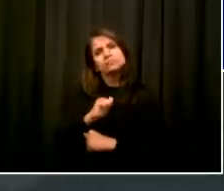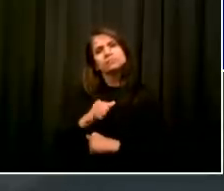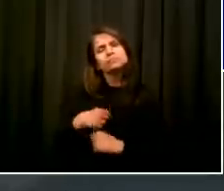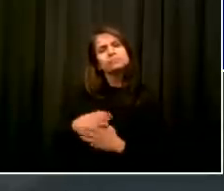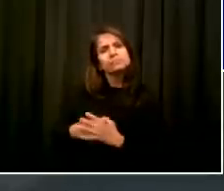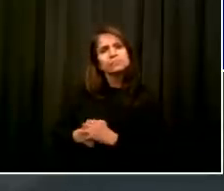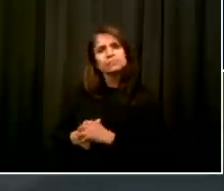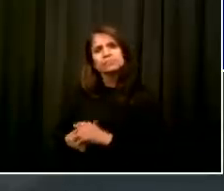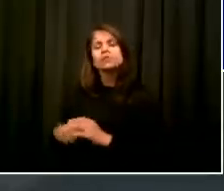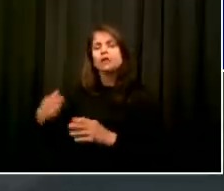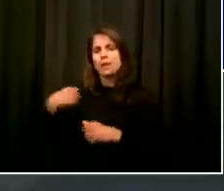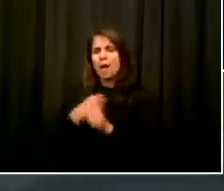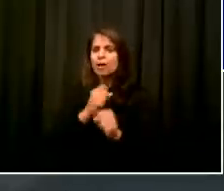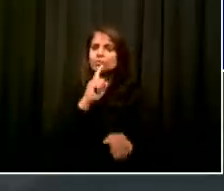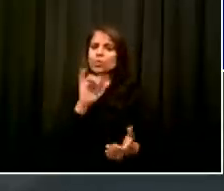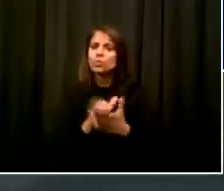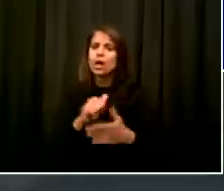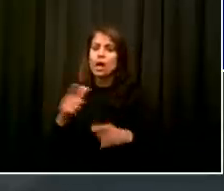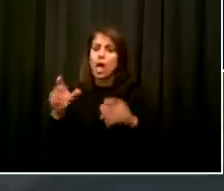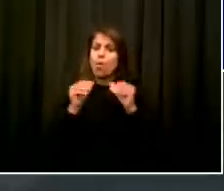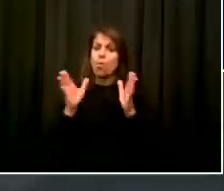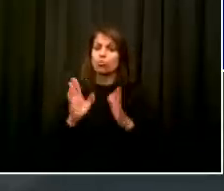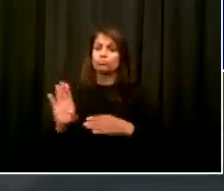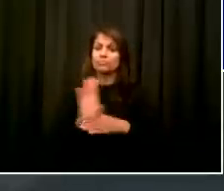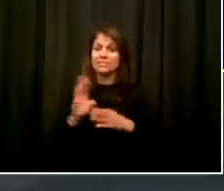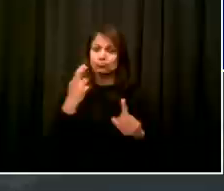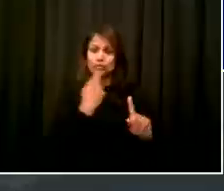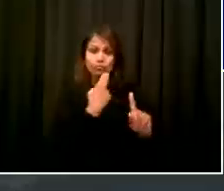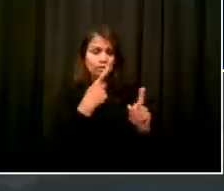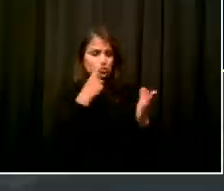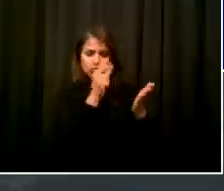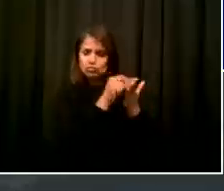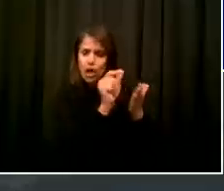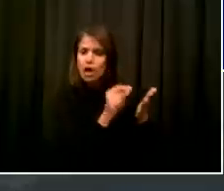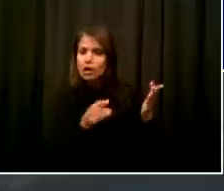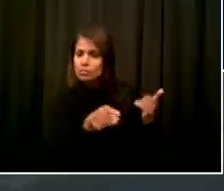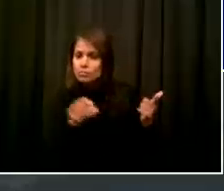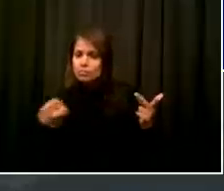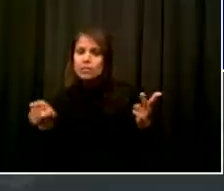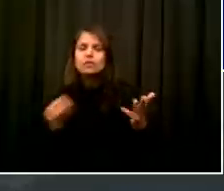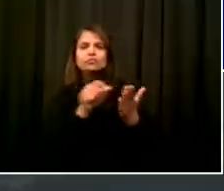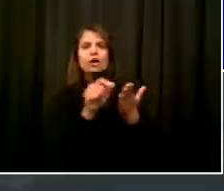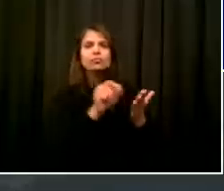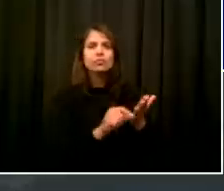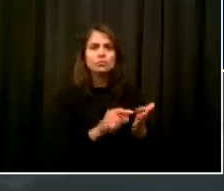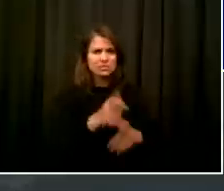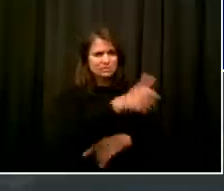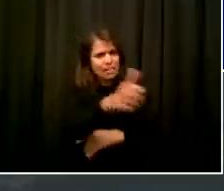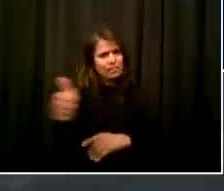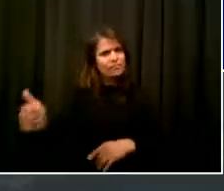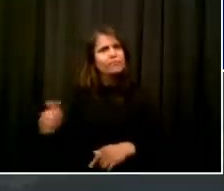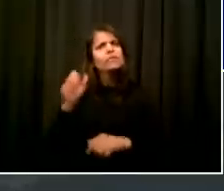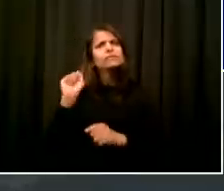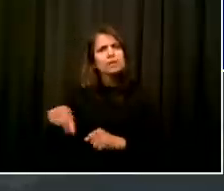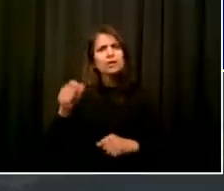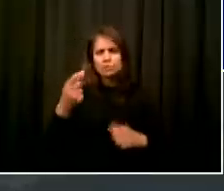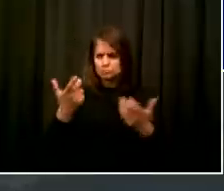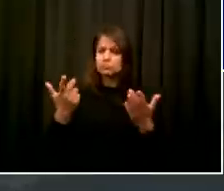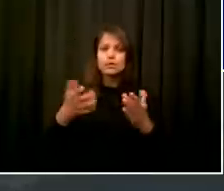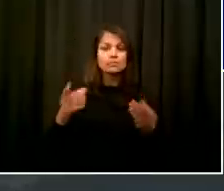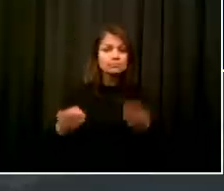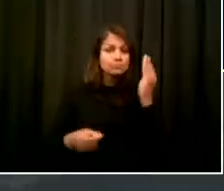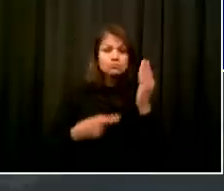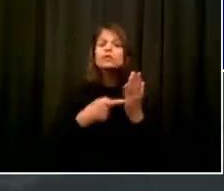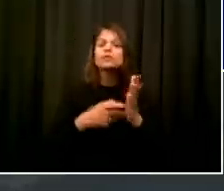And, you know, we, oops, wait, I think we just, we just skipped one there. Right. So just again, to emphasize, DOT will not be calling you